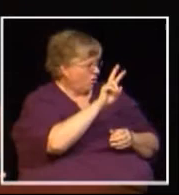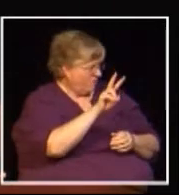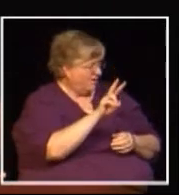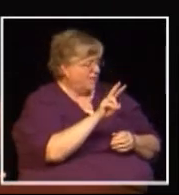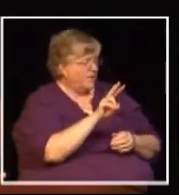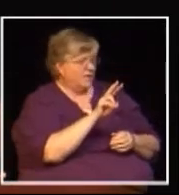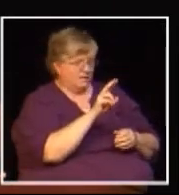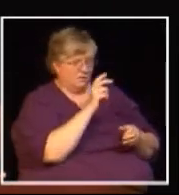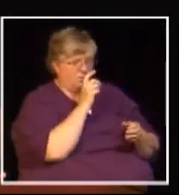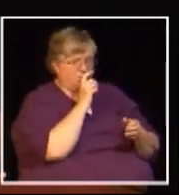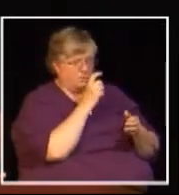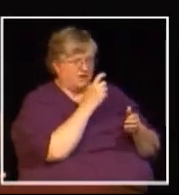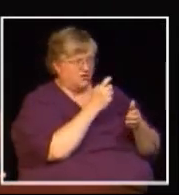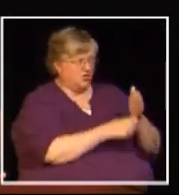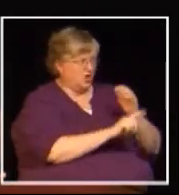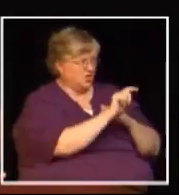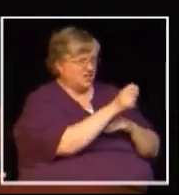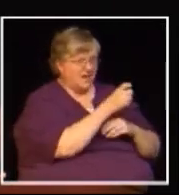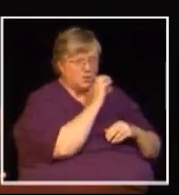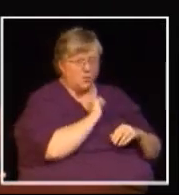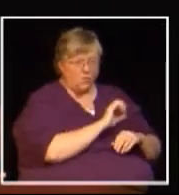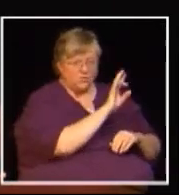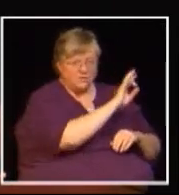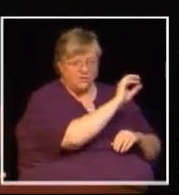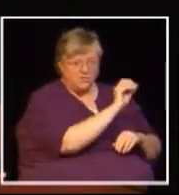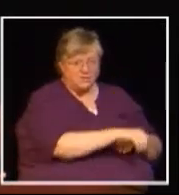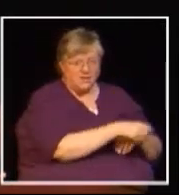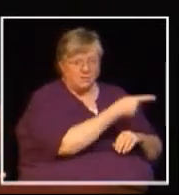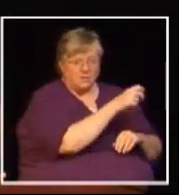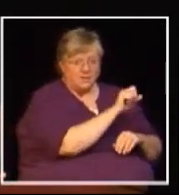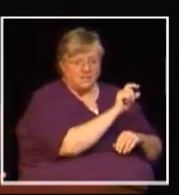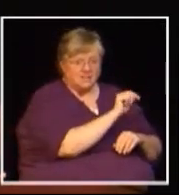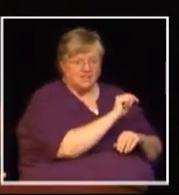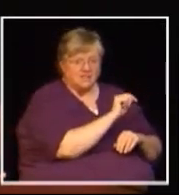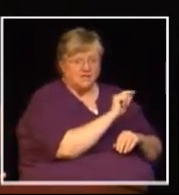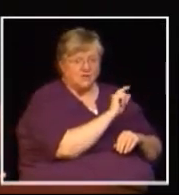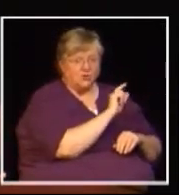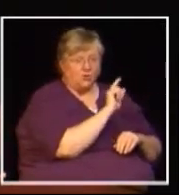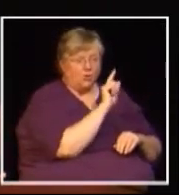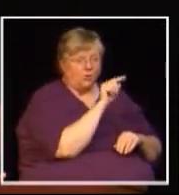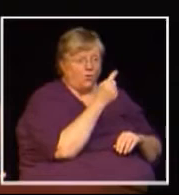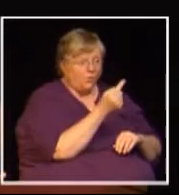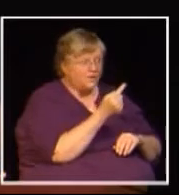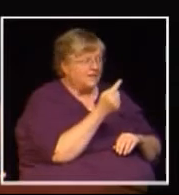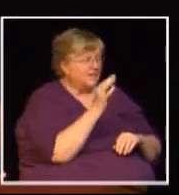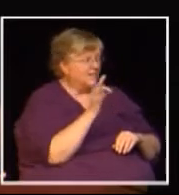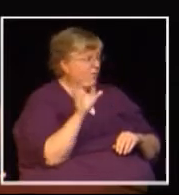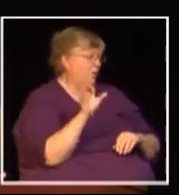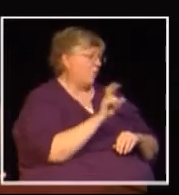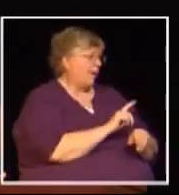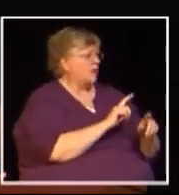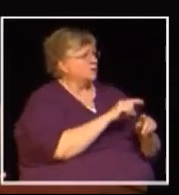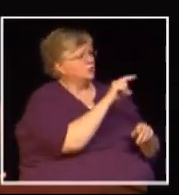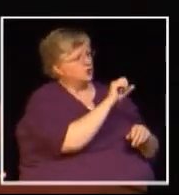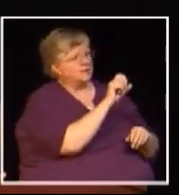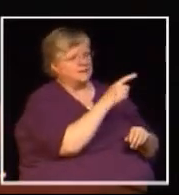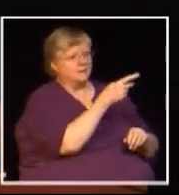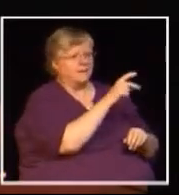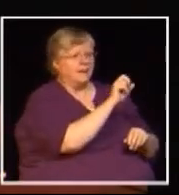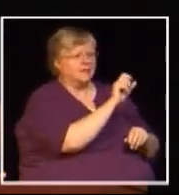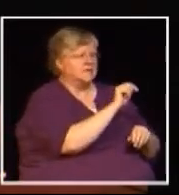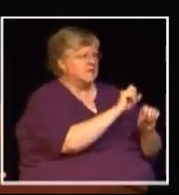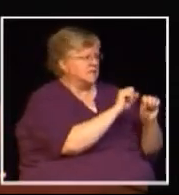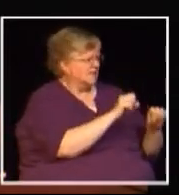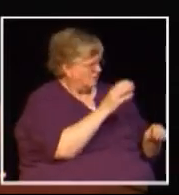I think it says equipment be taxed at the old rate of 7% PST only if we revert back to the